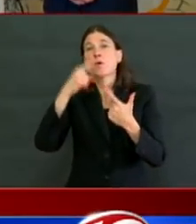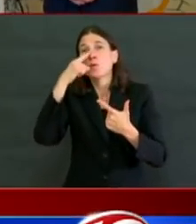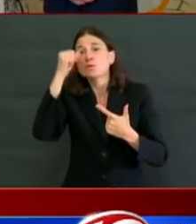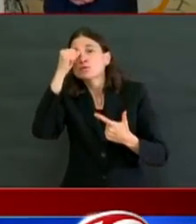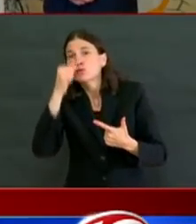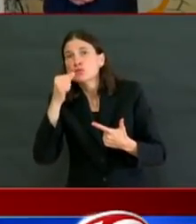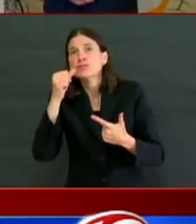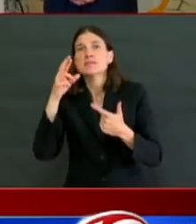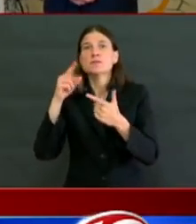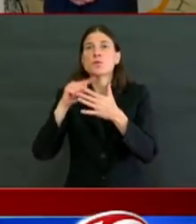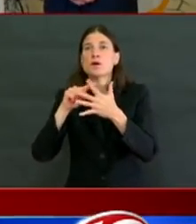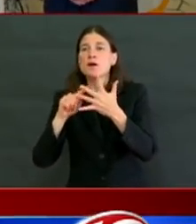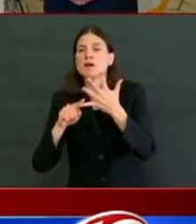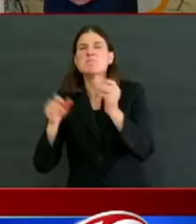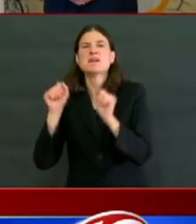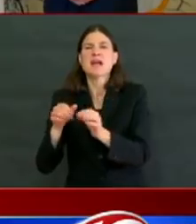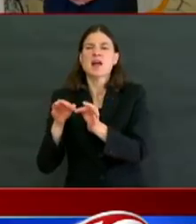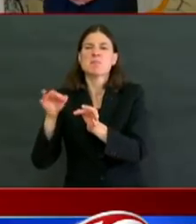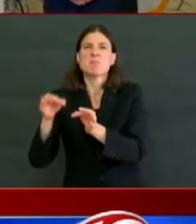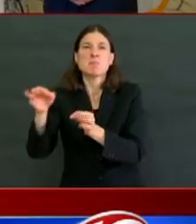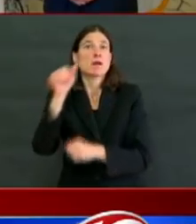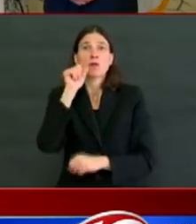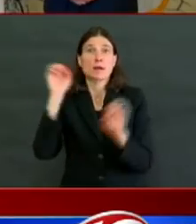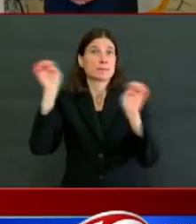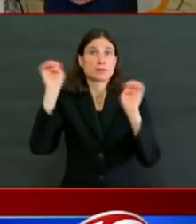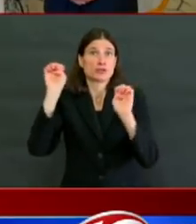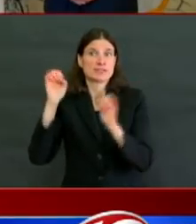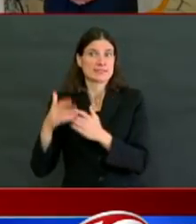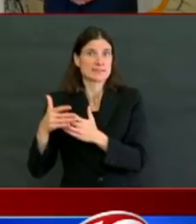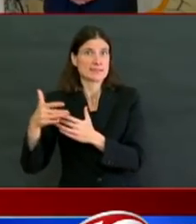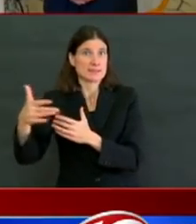testing, additional equipment, ventilators, etc.